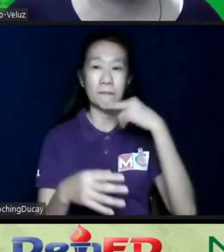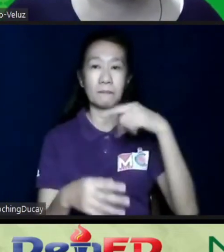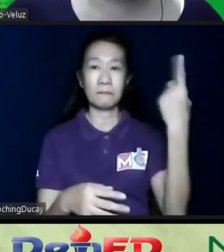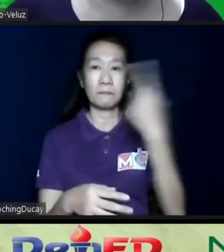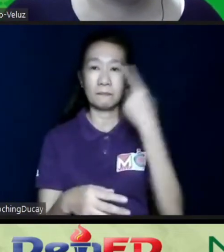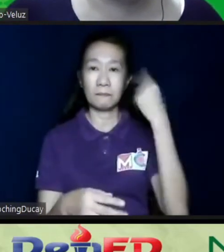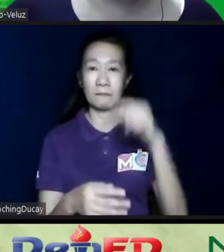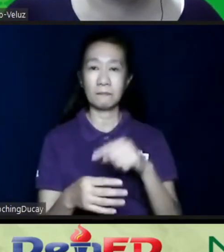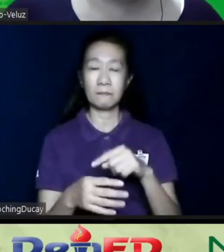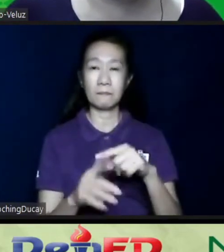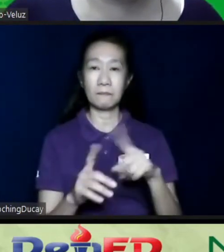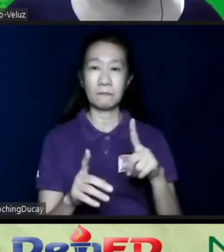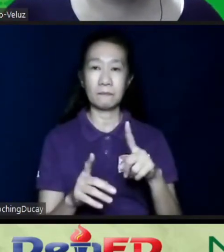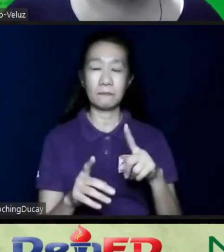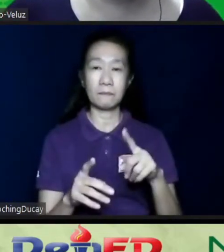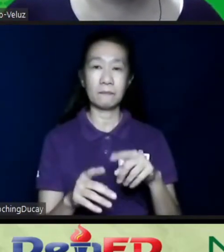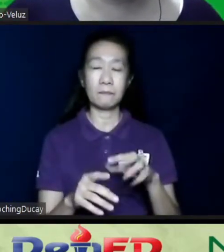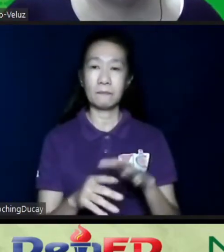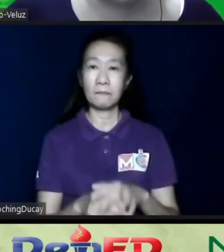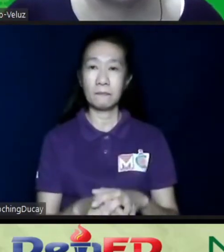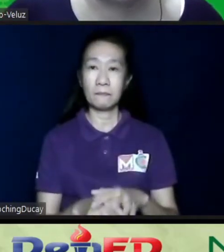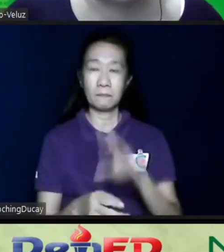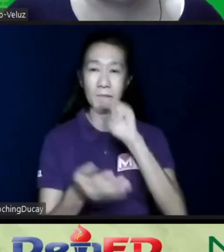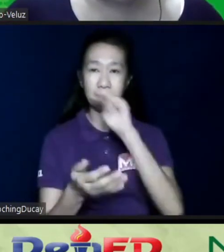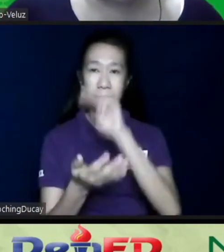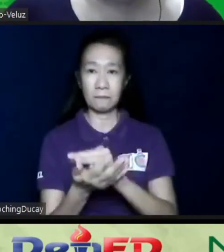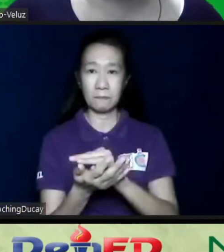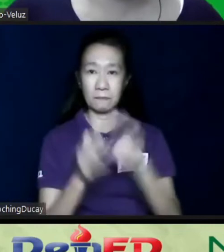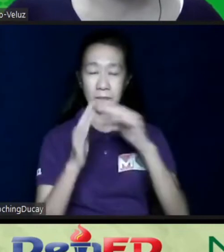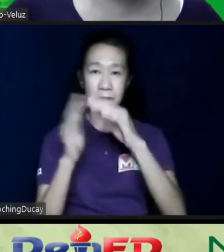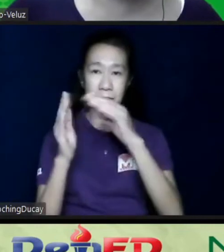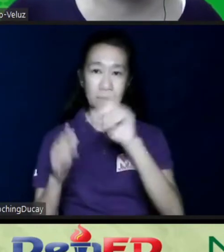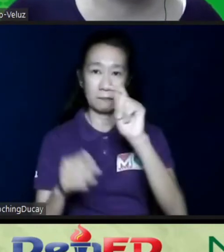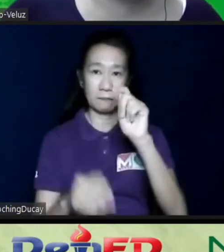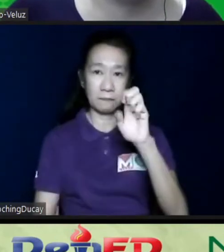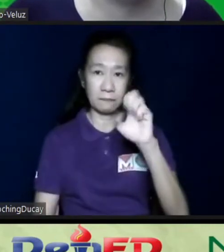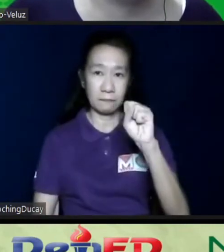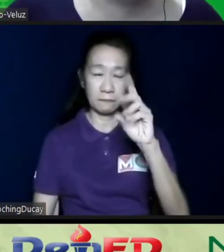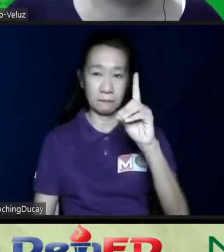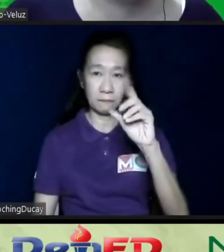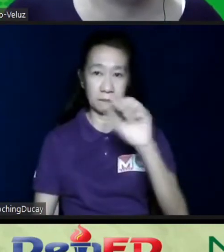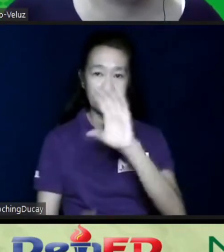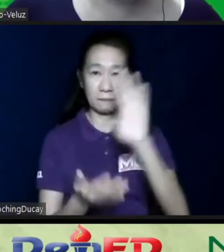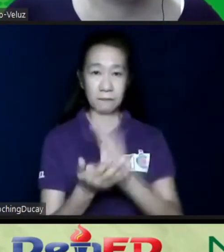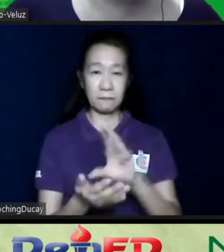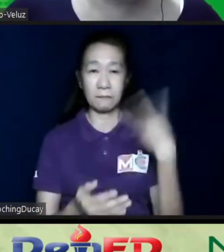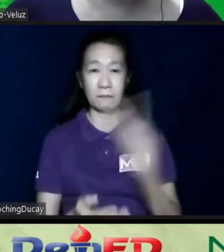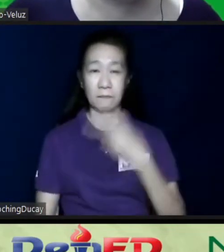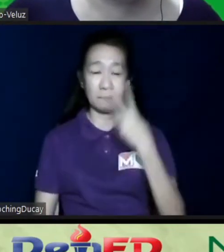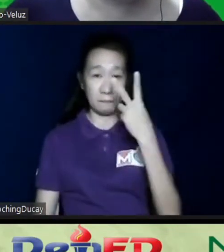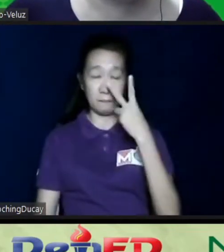the Manpower Office, which is Mandaluyong City's TESDA Center. So, nakita po natin na